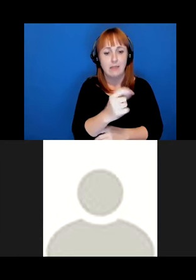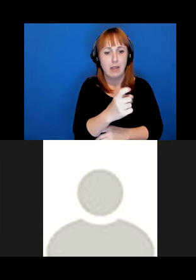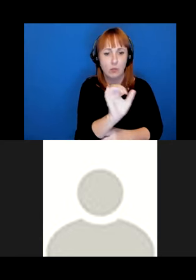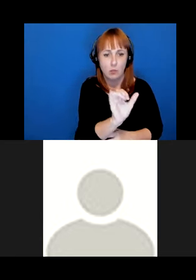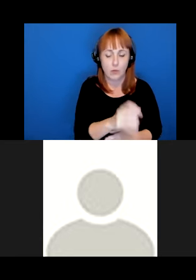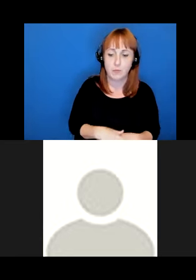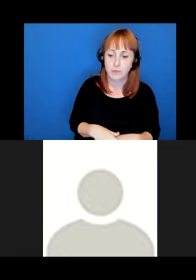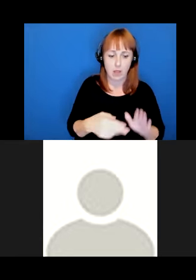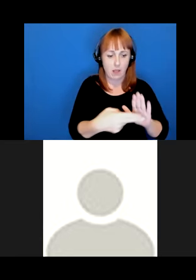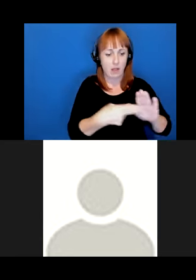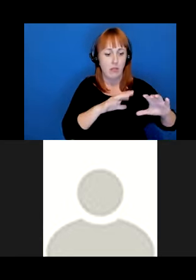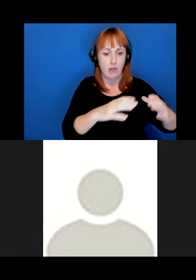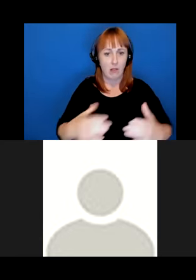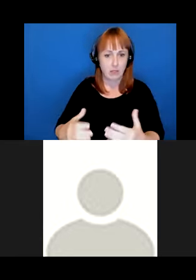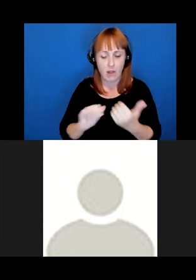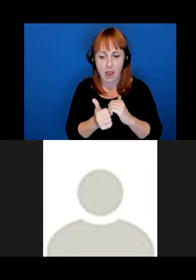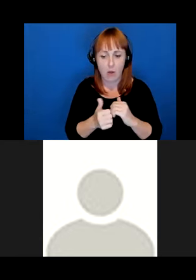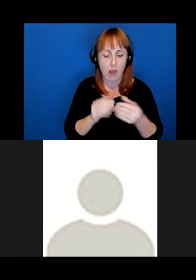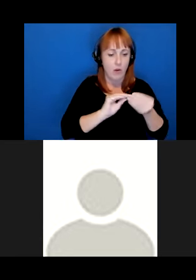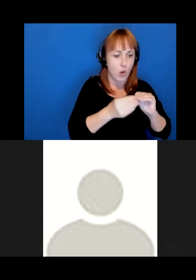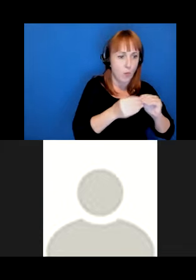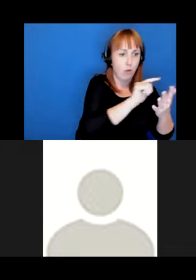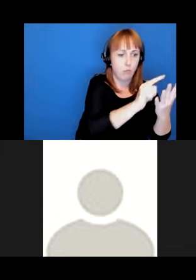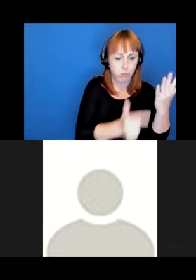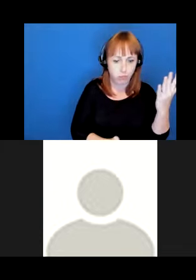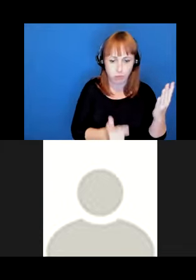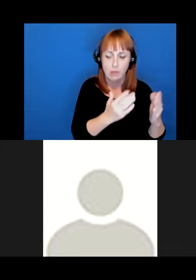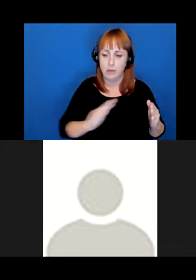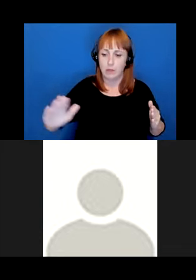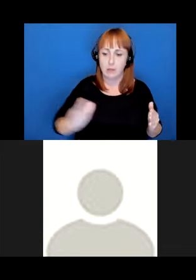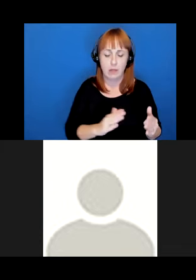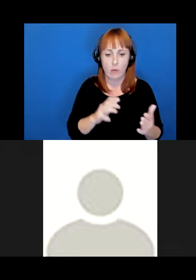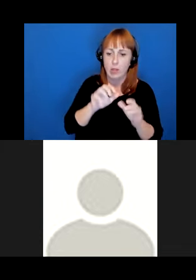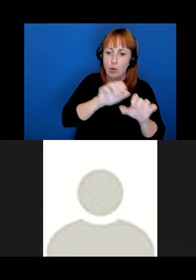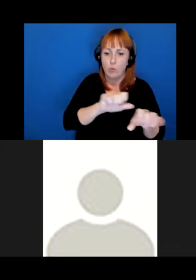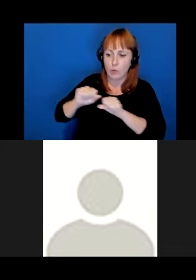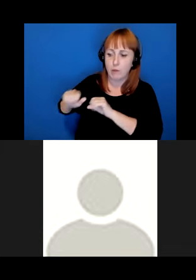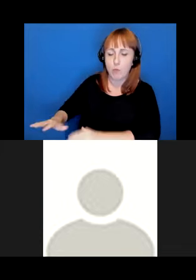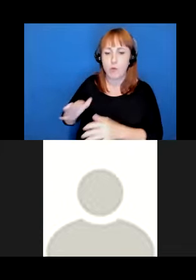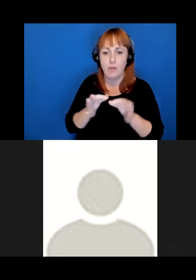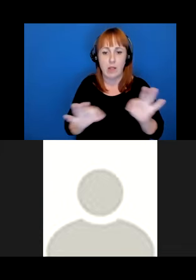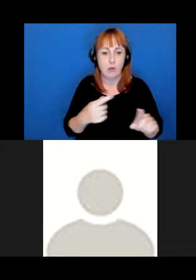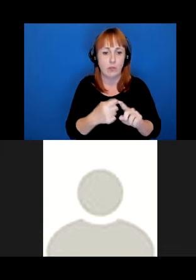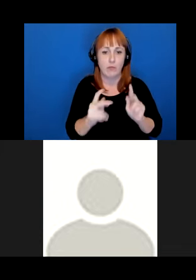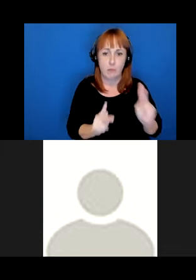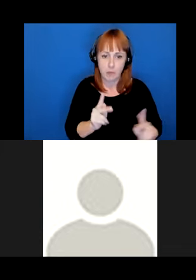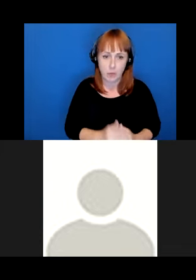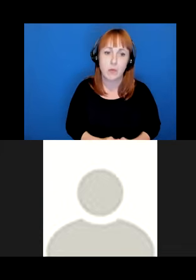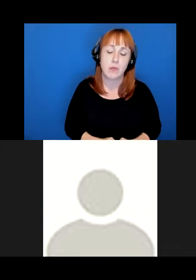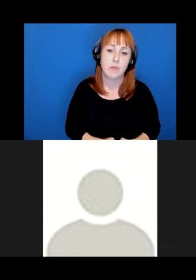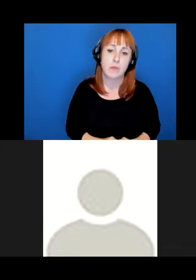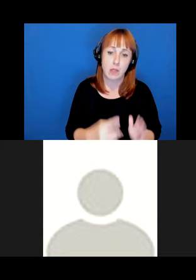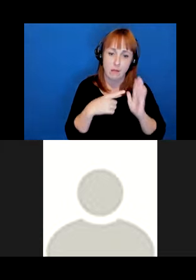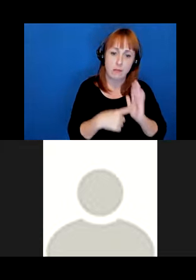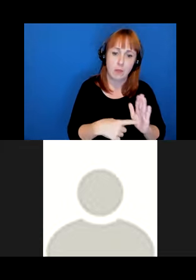classified, for example, with numerical vitality scales that disembodied the languages from their people. Examples